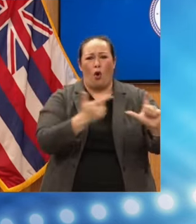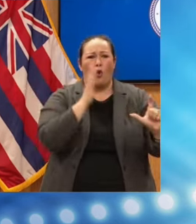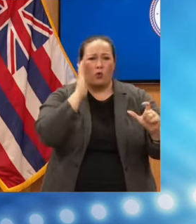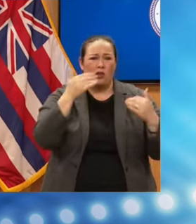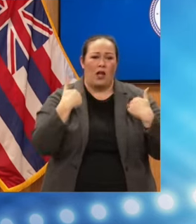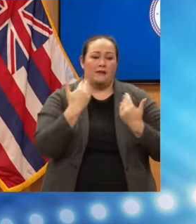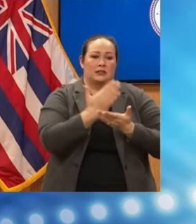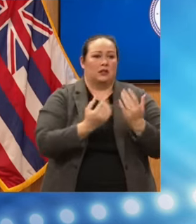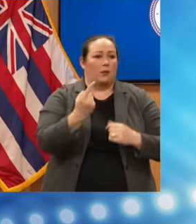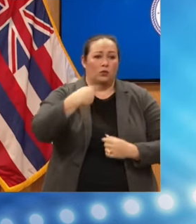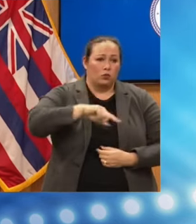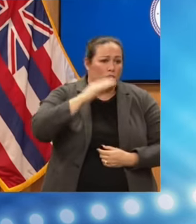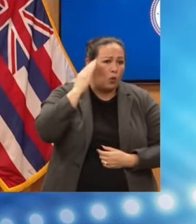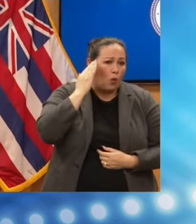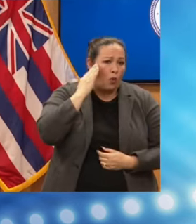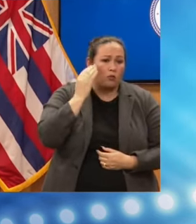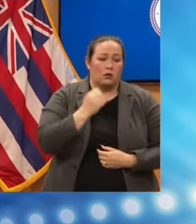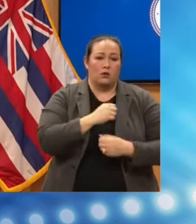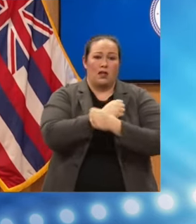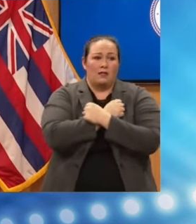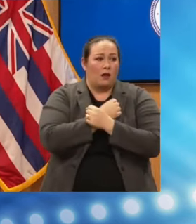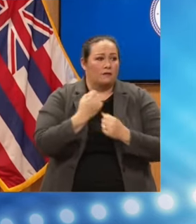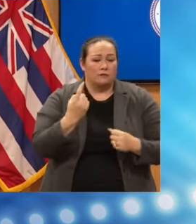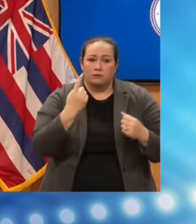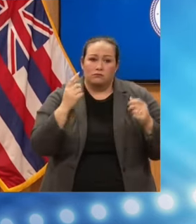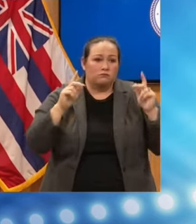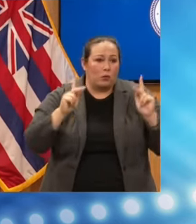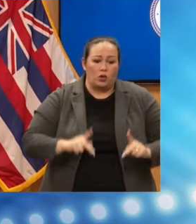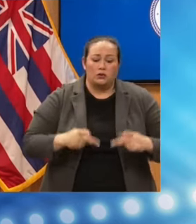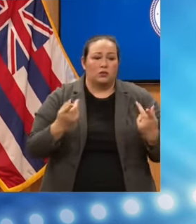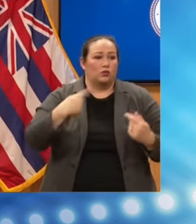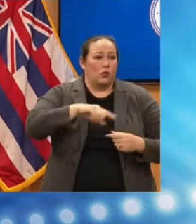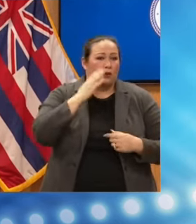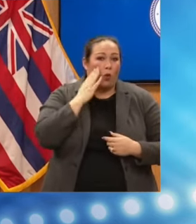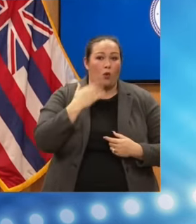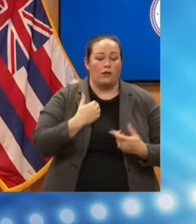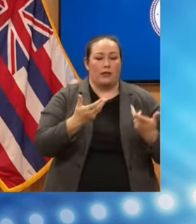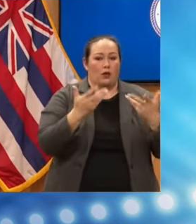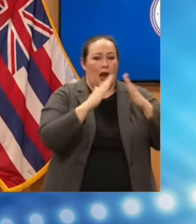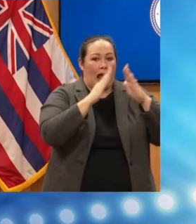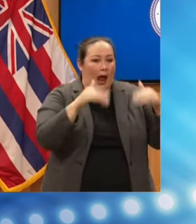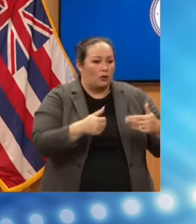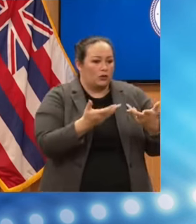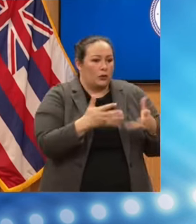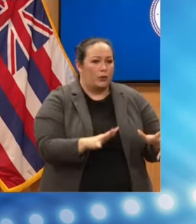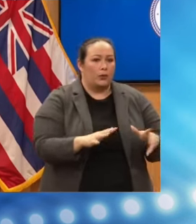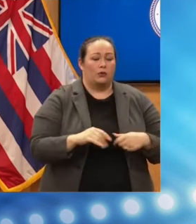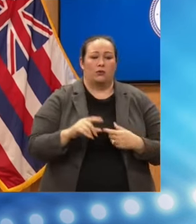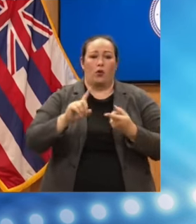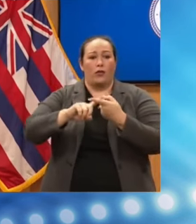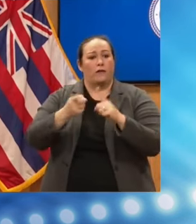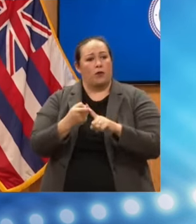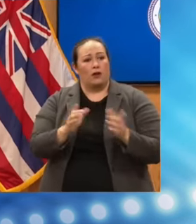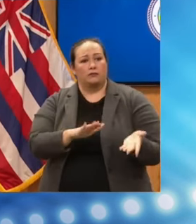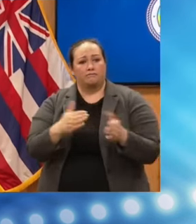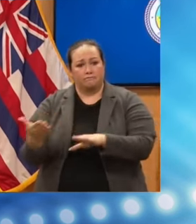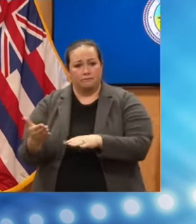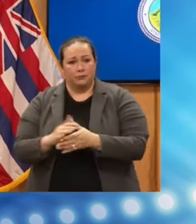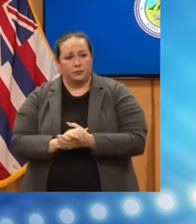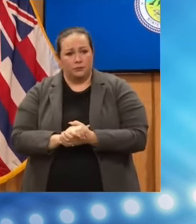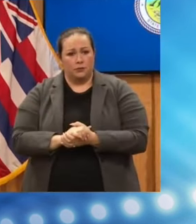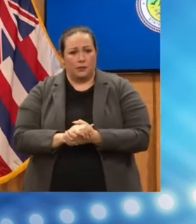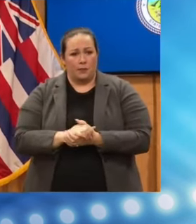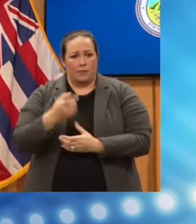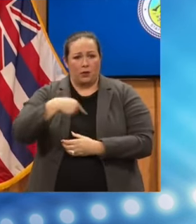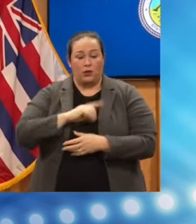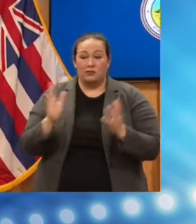loved one here on Maui that we know of that lost a house, that lost a friend. We talked to